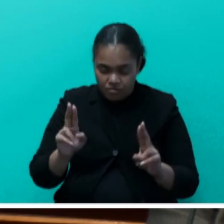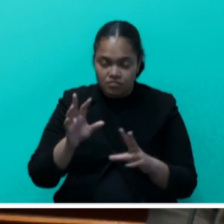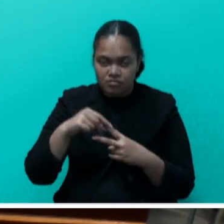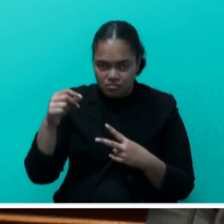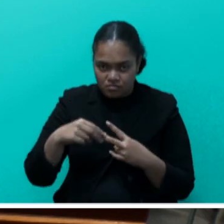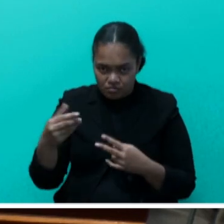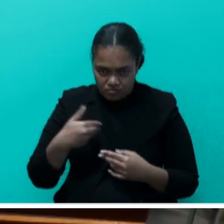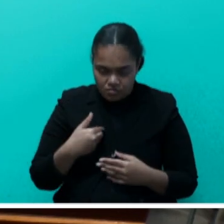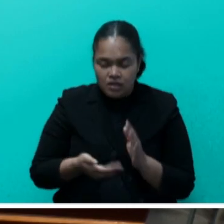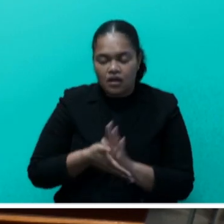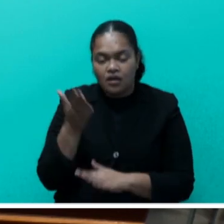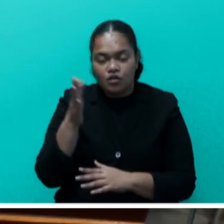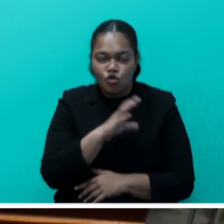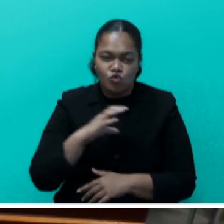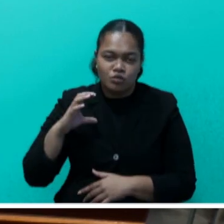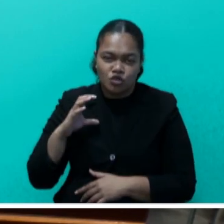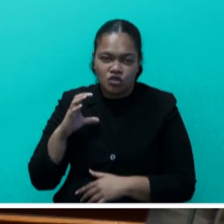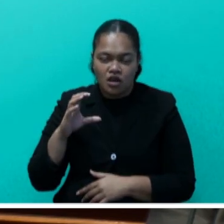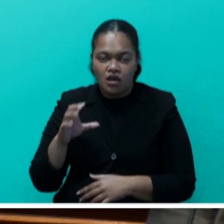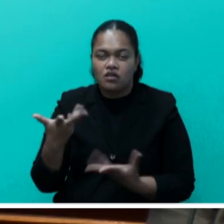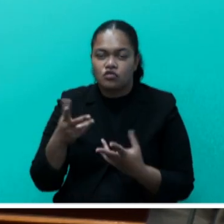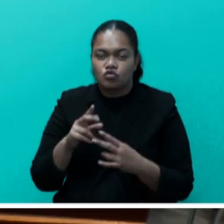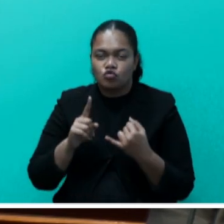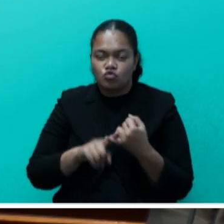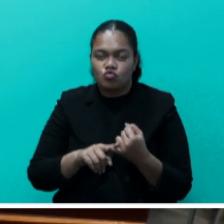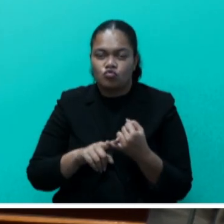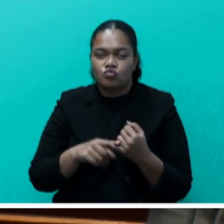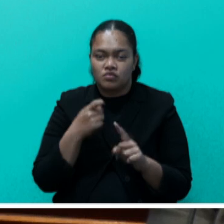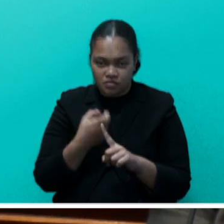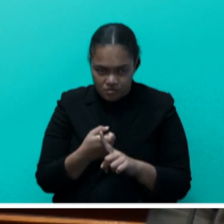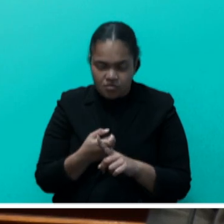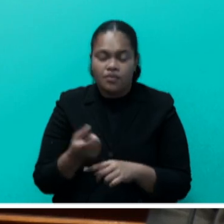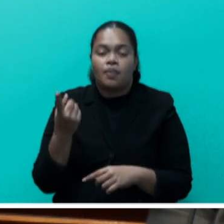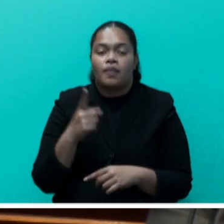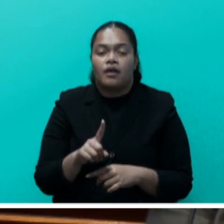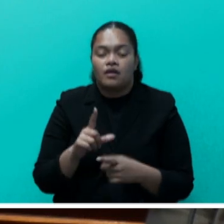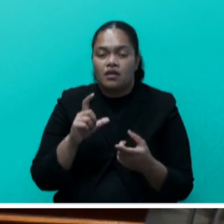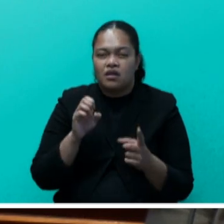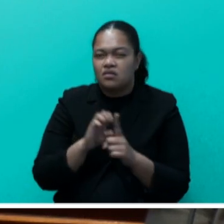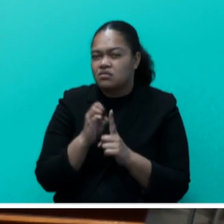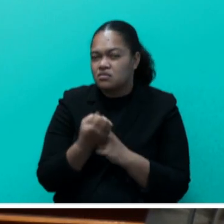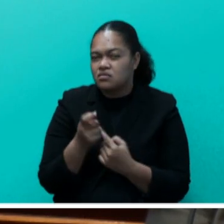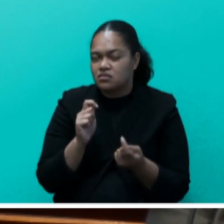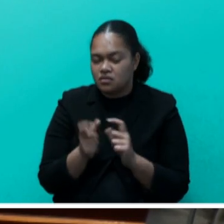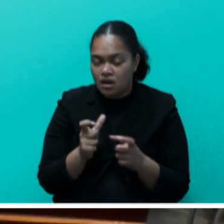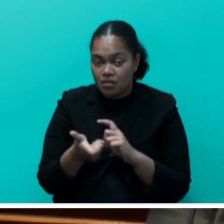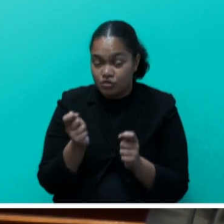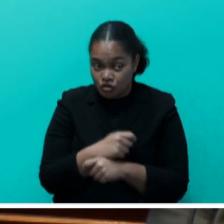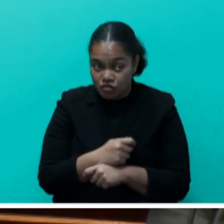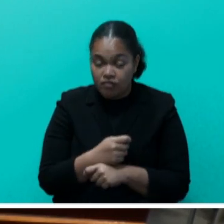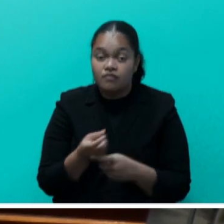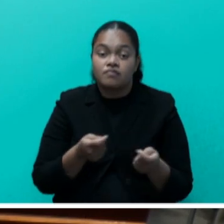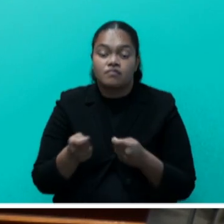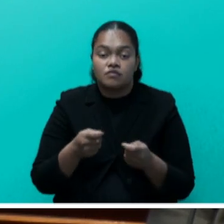the High Commissioner to the United Kingdom, the Permanent Secretary for Environment and Climate Change, the Director of National Disaster Management